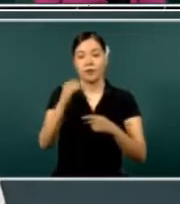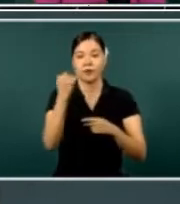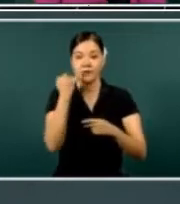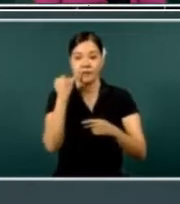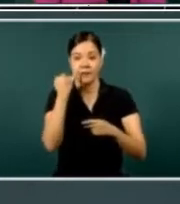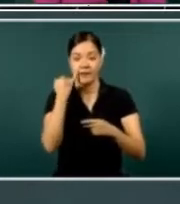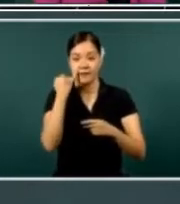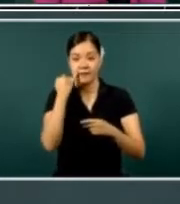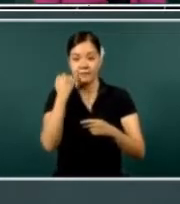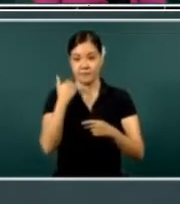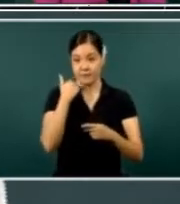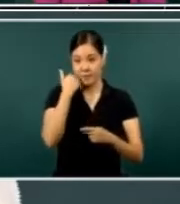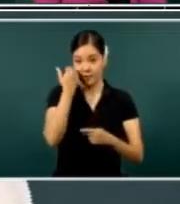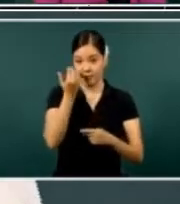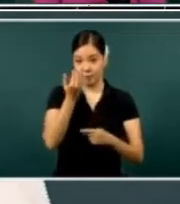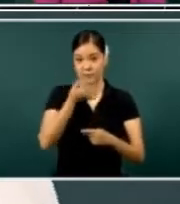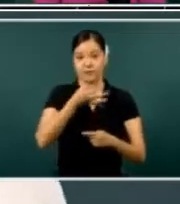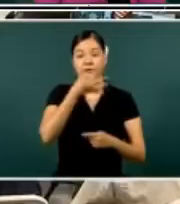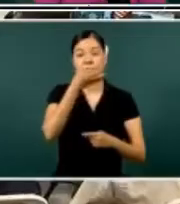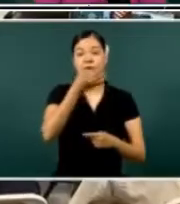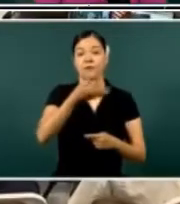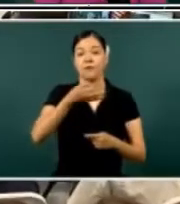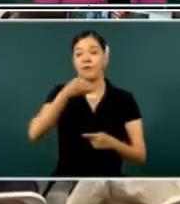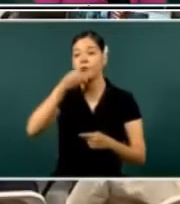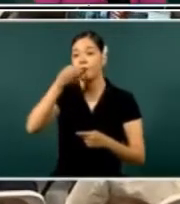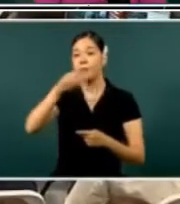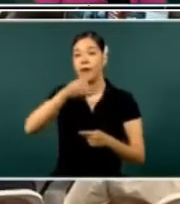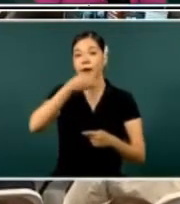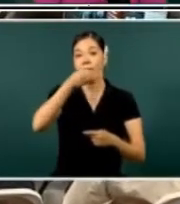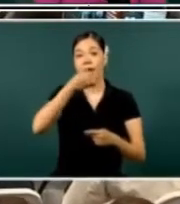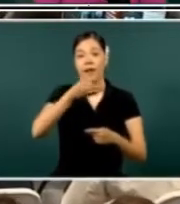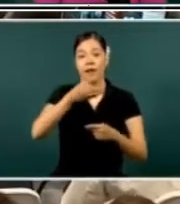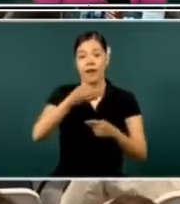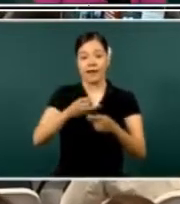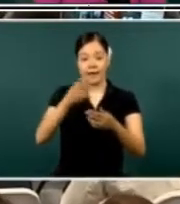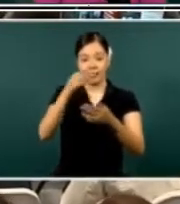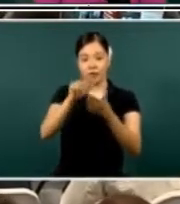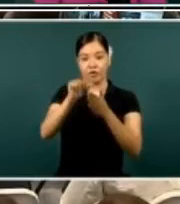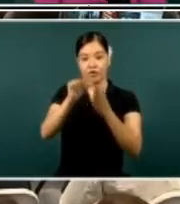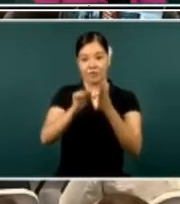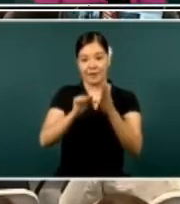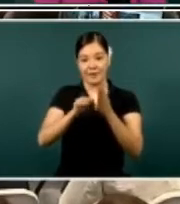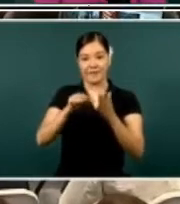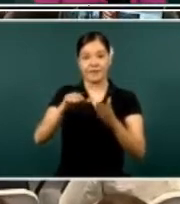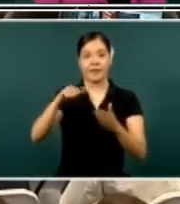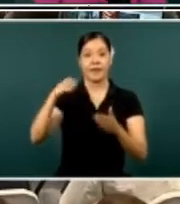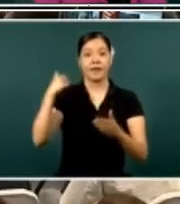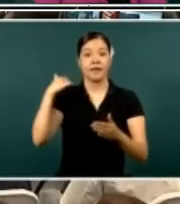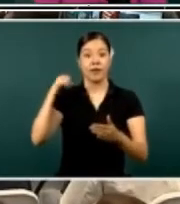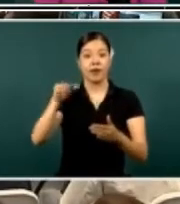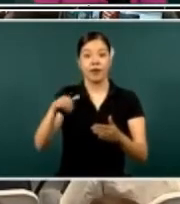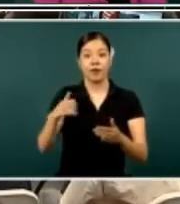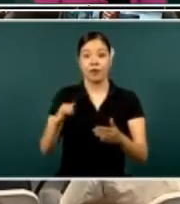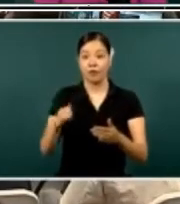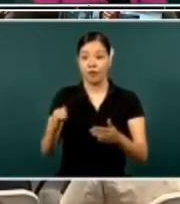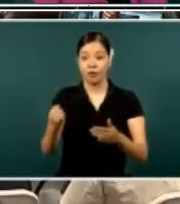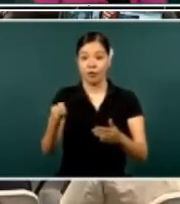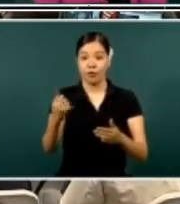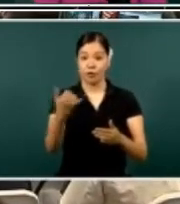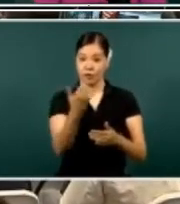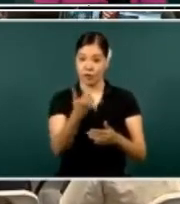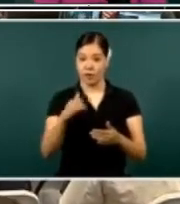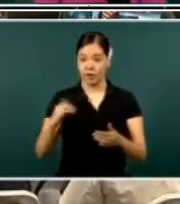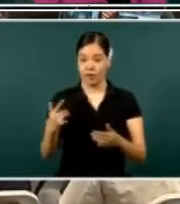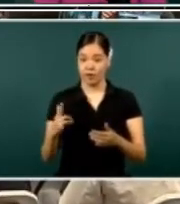And we want to inform today that during the months of June and July, we have